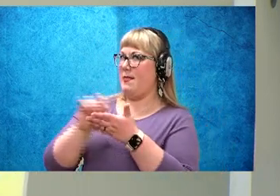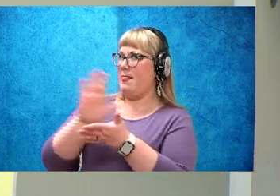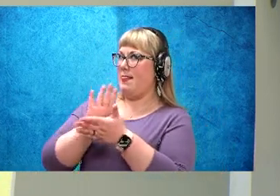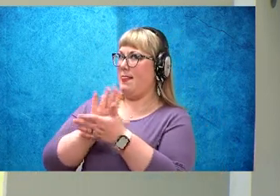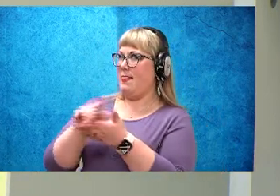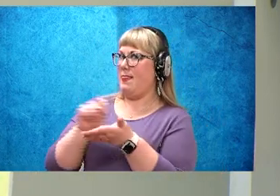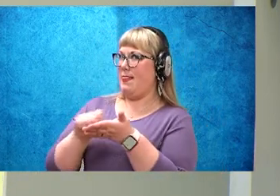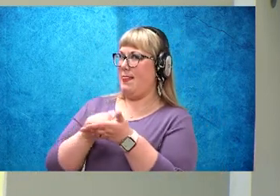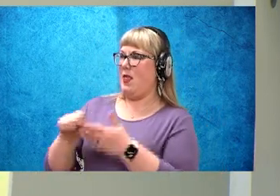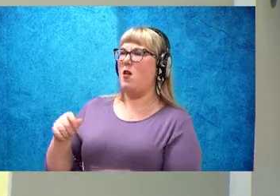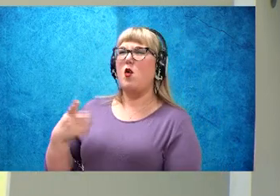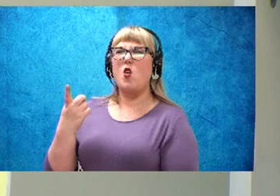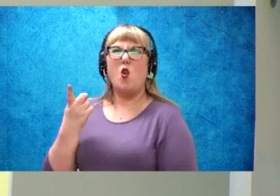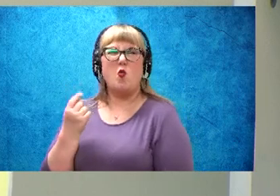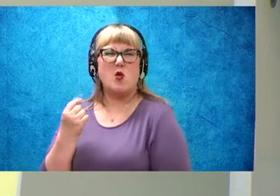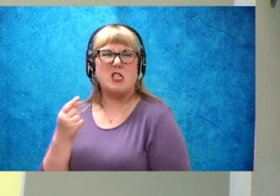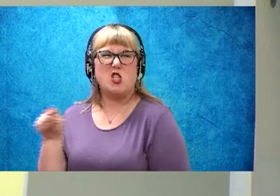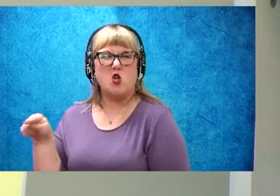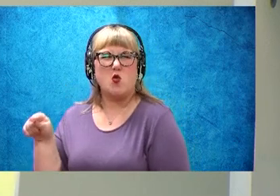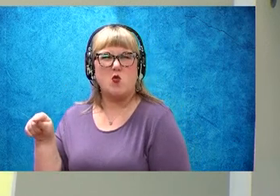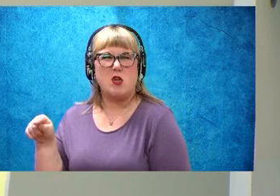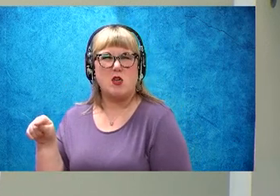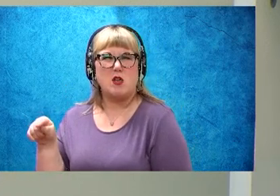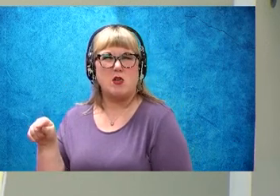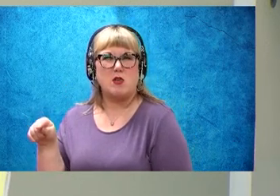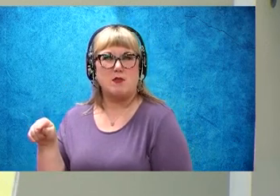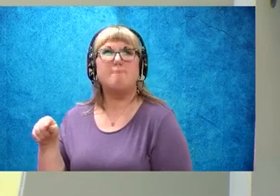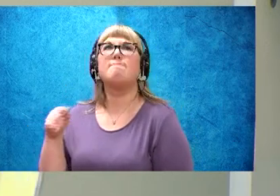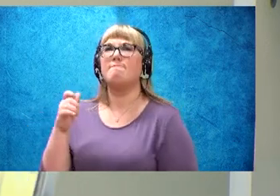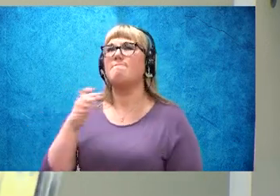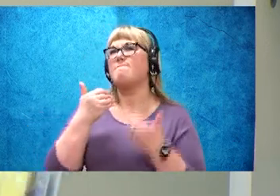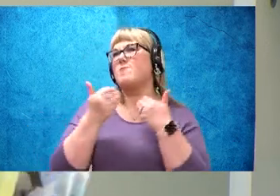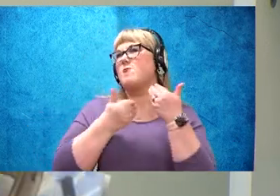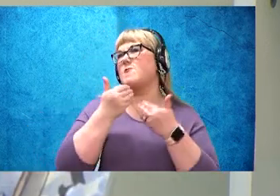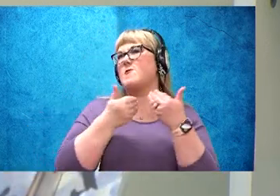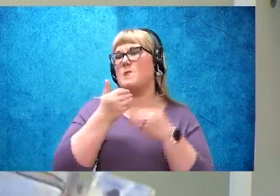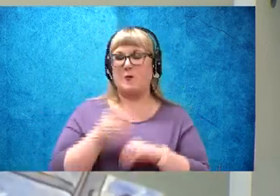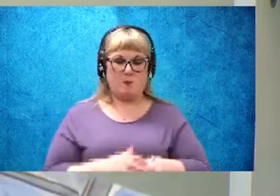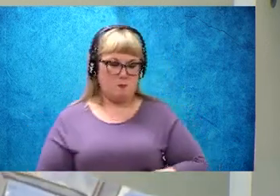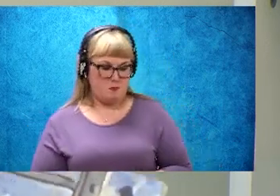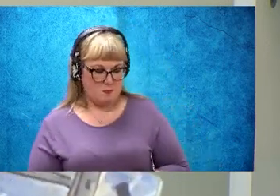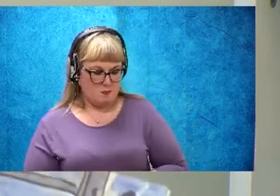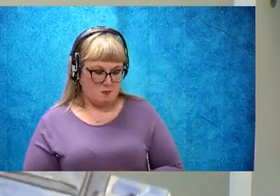of paper, what is he doing, hmm, we'll keep reading to find out.